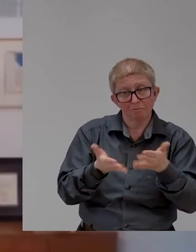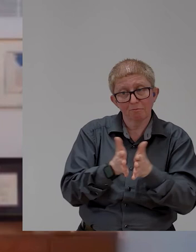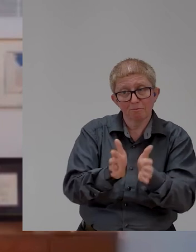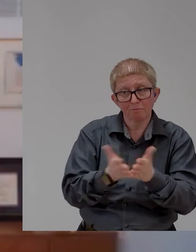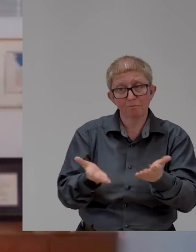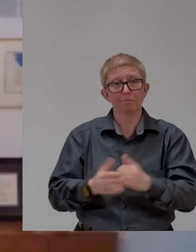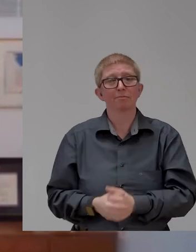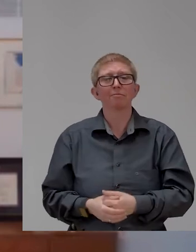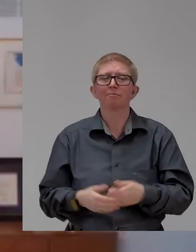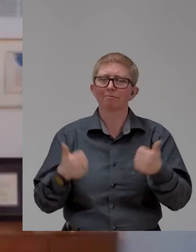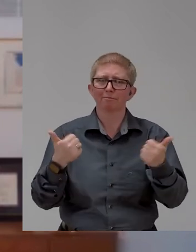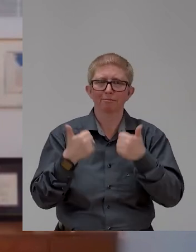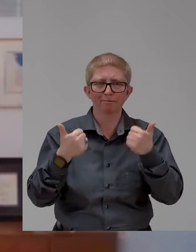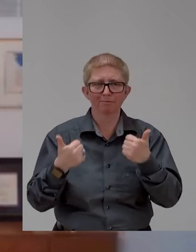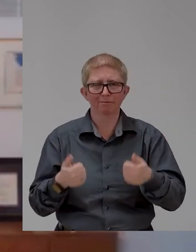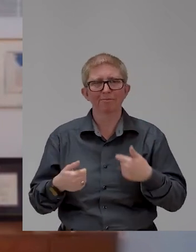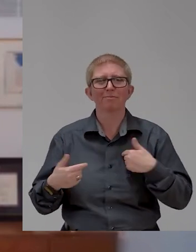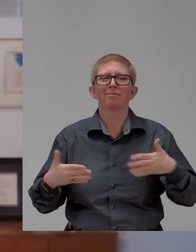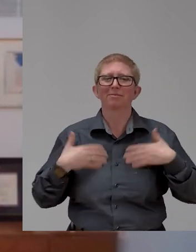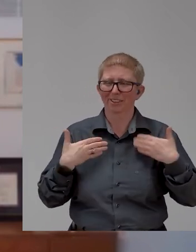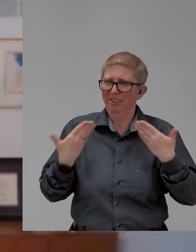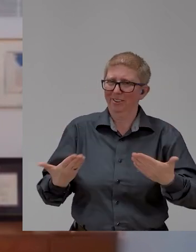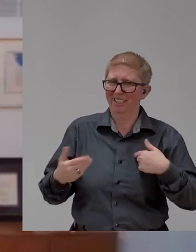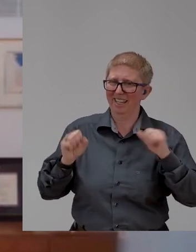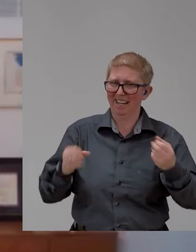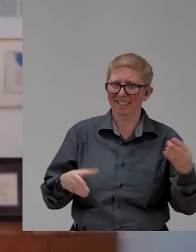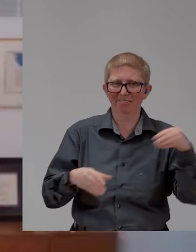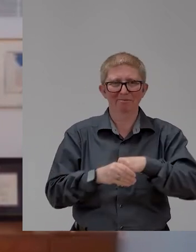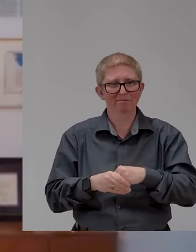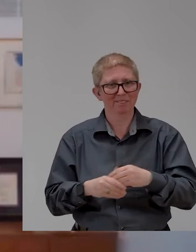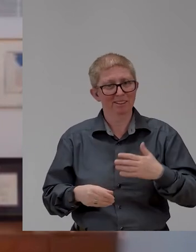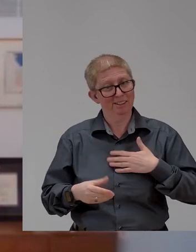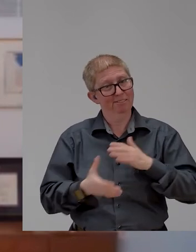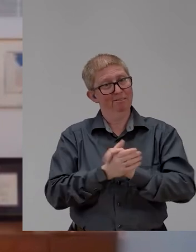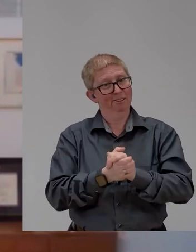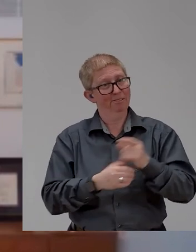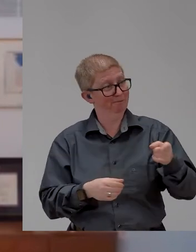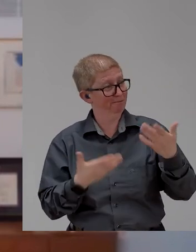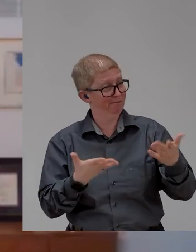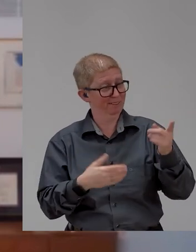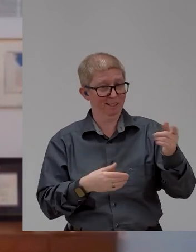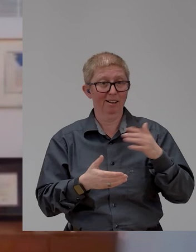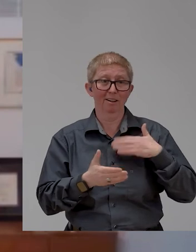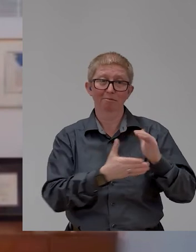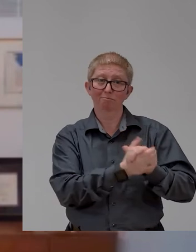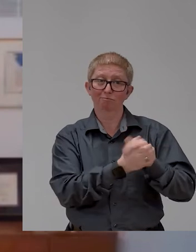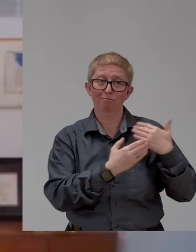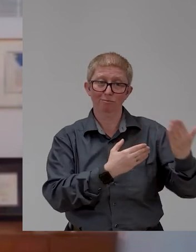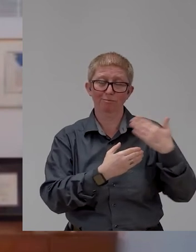Absolutely. Well, it's a pleasure to be here with all of you, and especially with my colleague, Professor Michael Stein, from Harvard Law School.